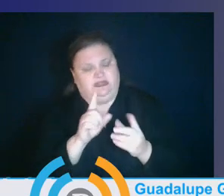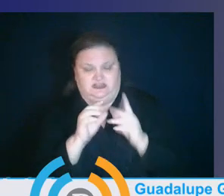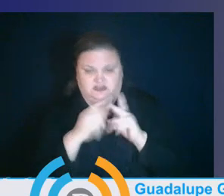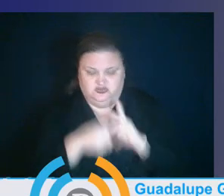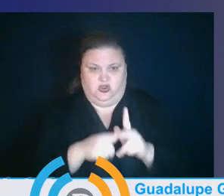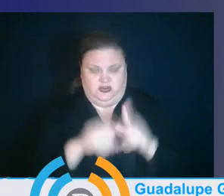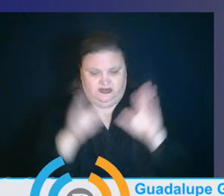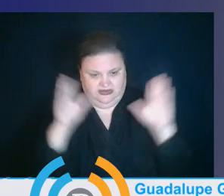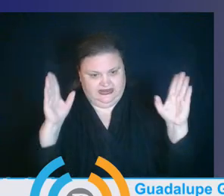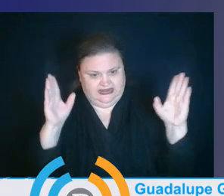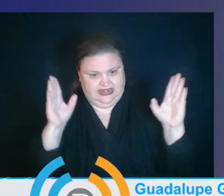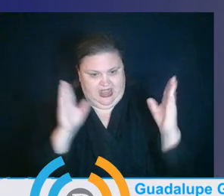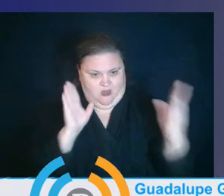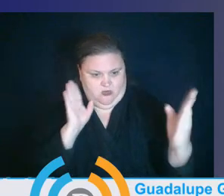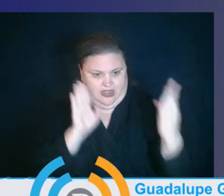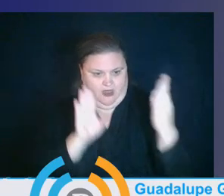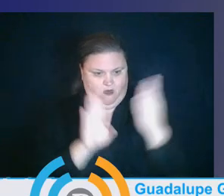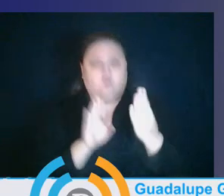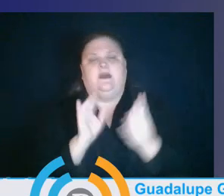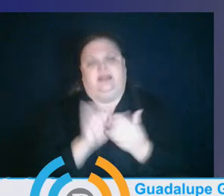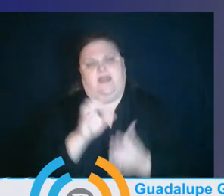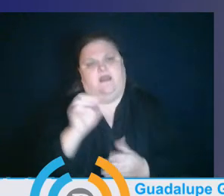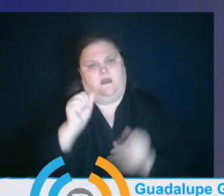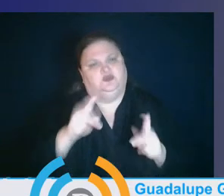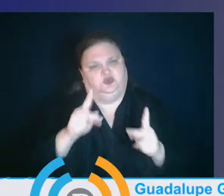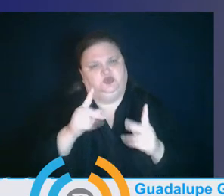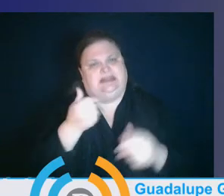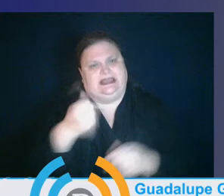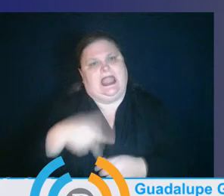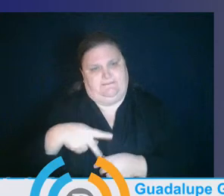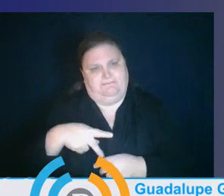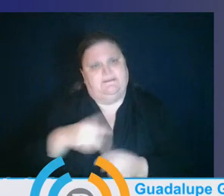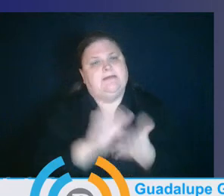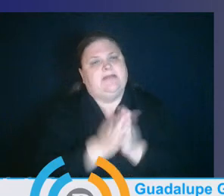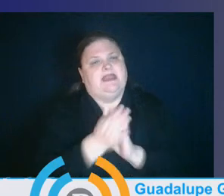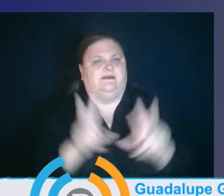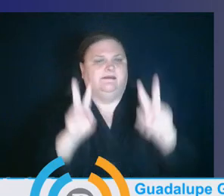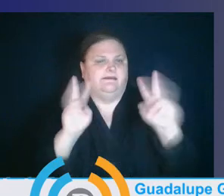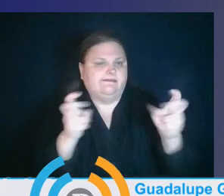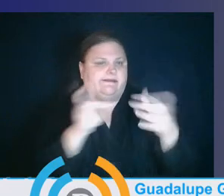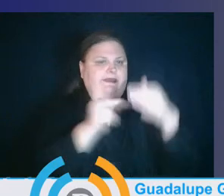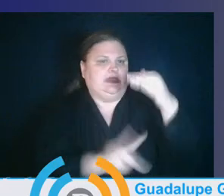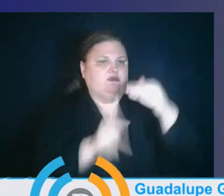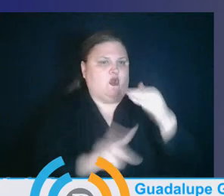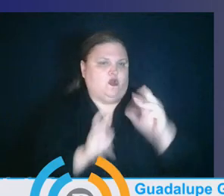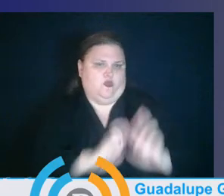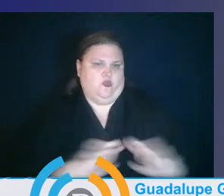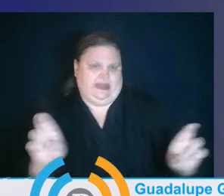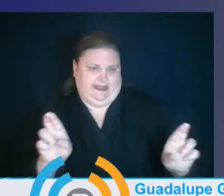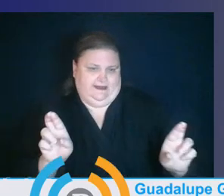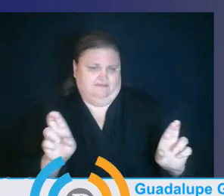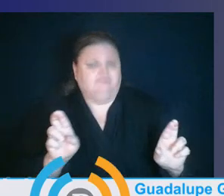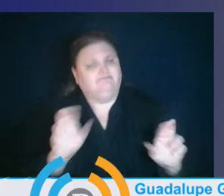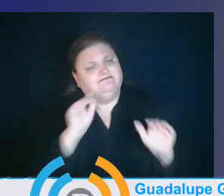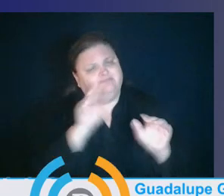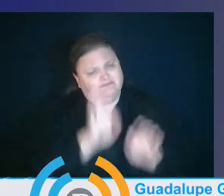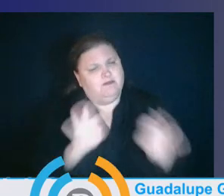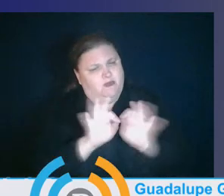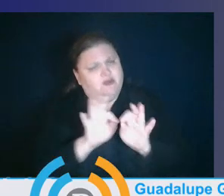opportunity gaps so our students are kindergarten ready. But let's make a statement about public education in this country.